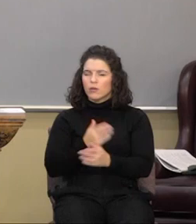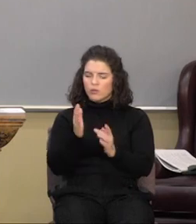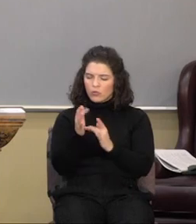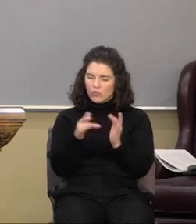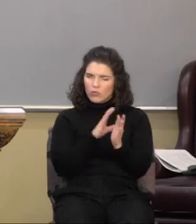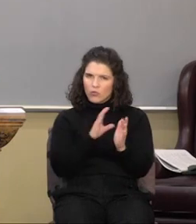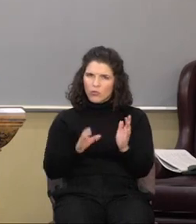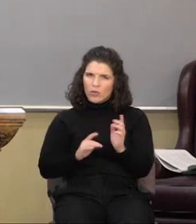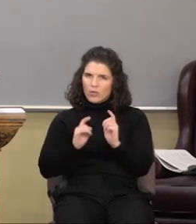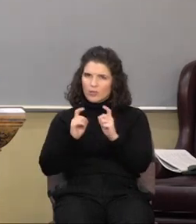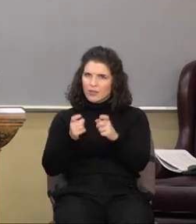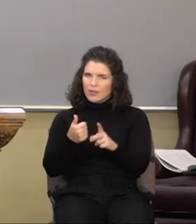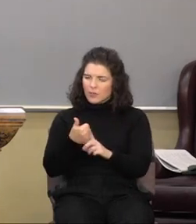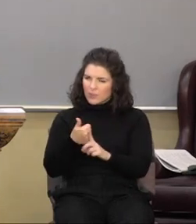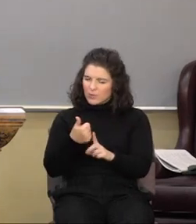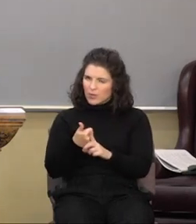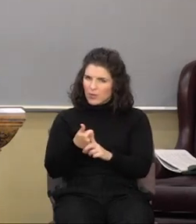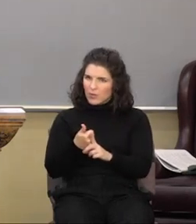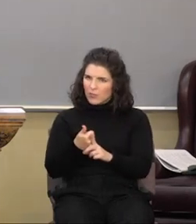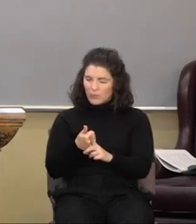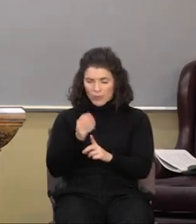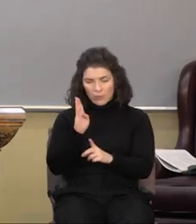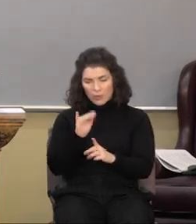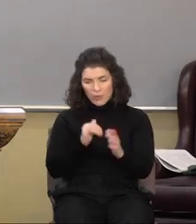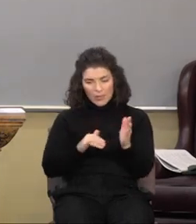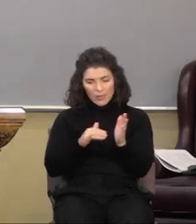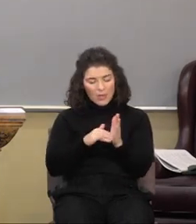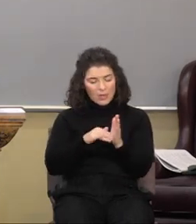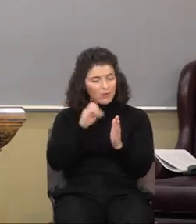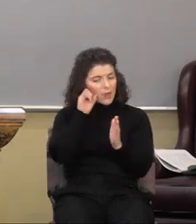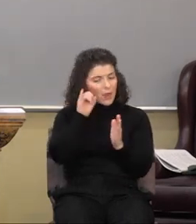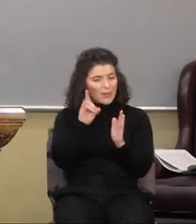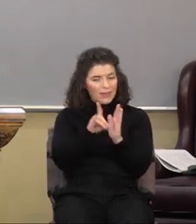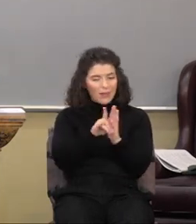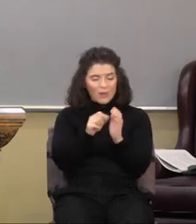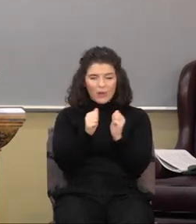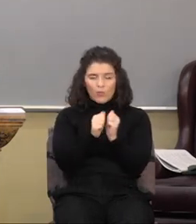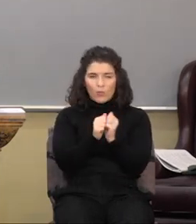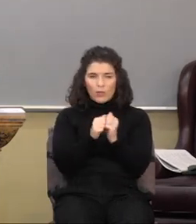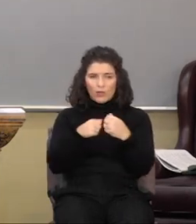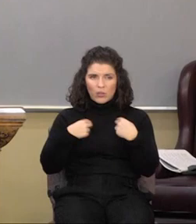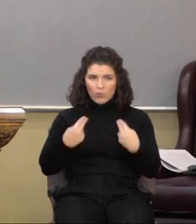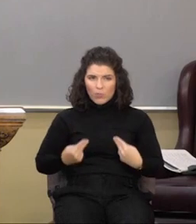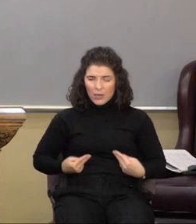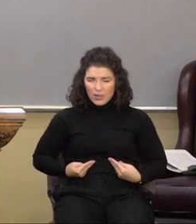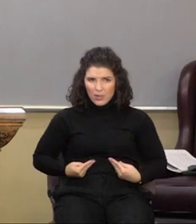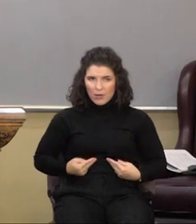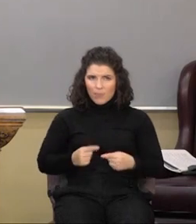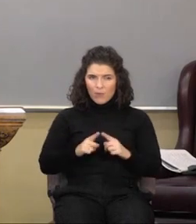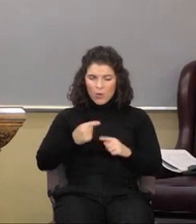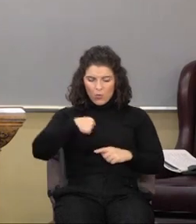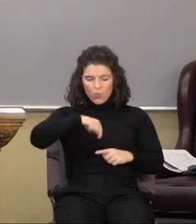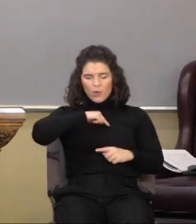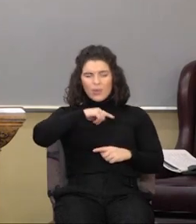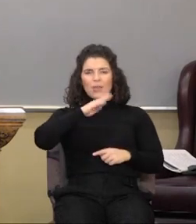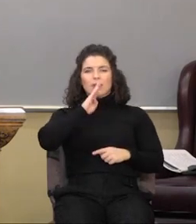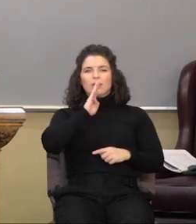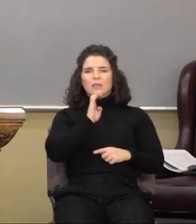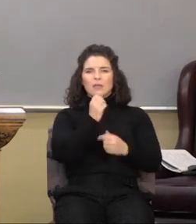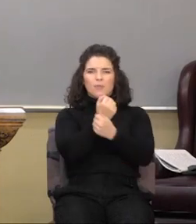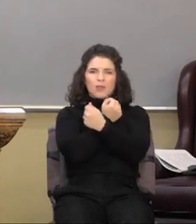by, again, identifying with humanity. We, as the beloved,